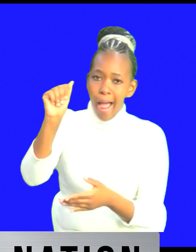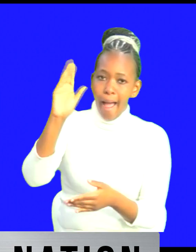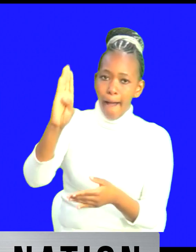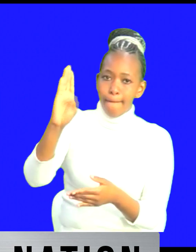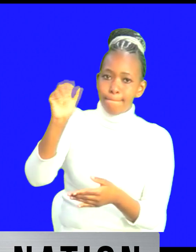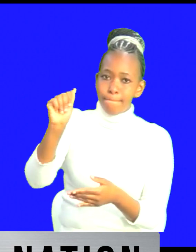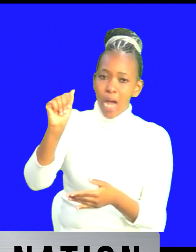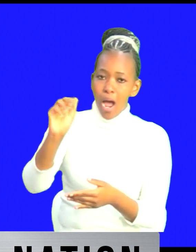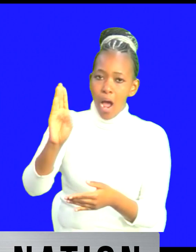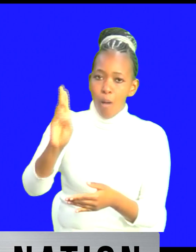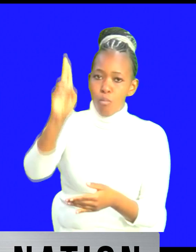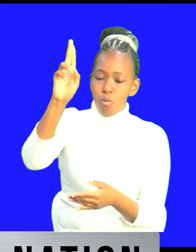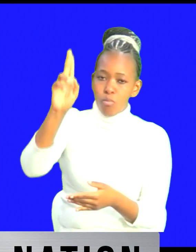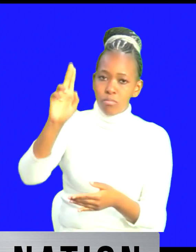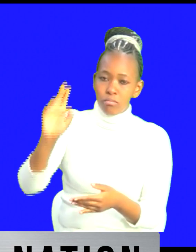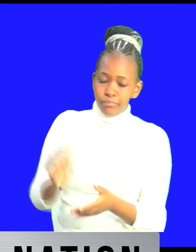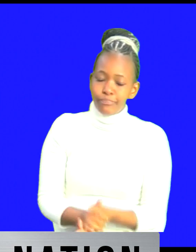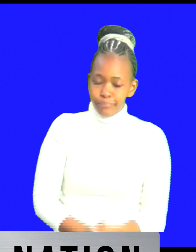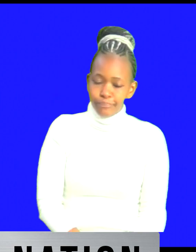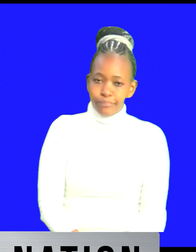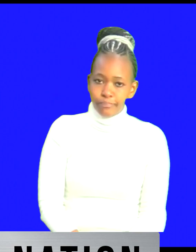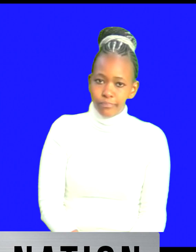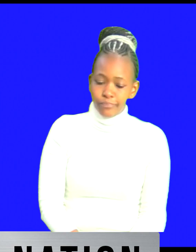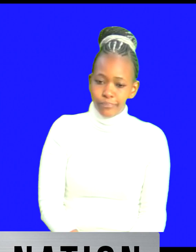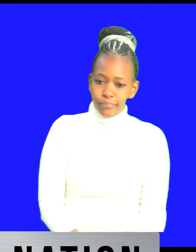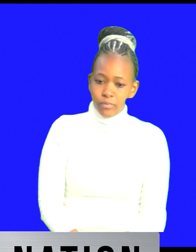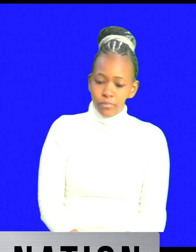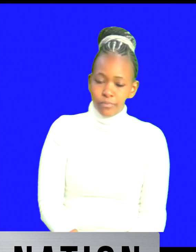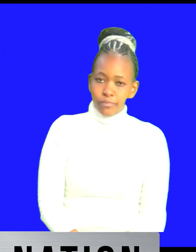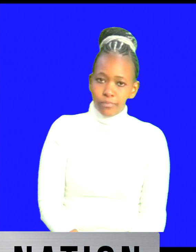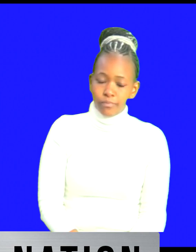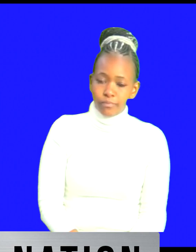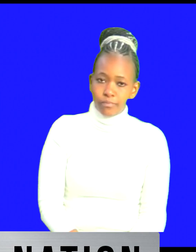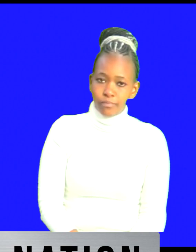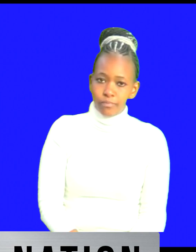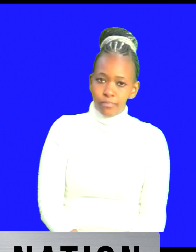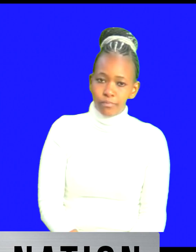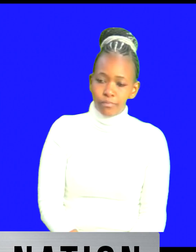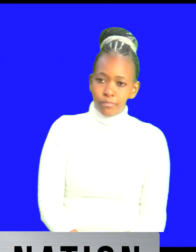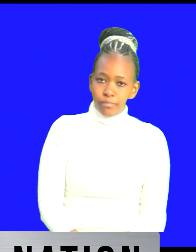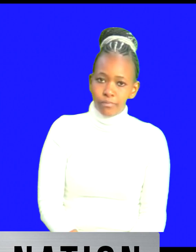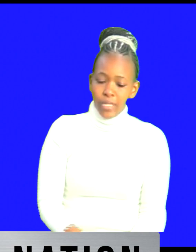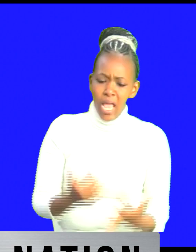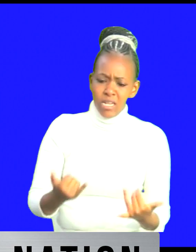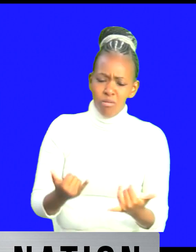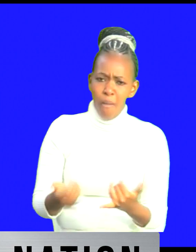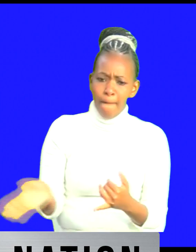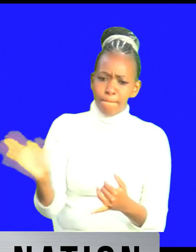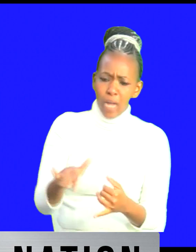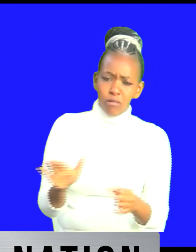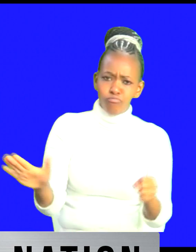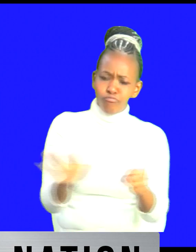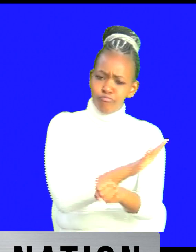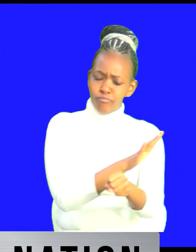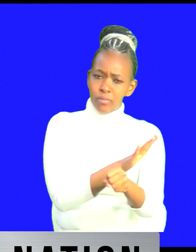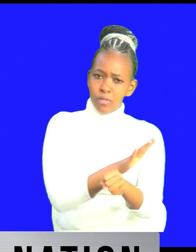world rally champion has come back right in full force uh it had been uh it's been it's been in haters for a long time i